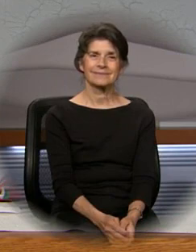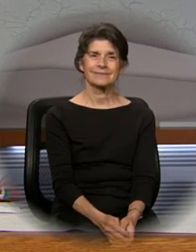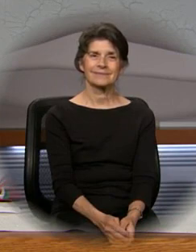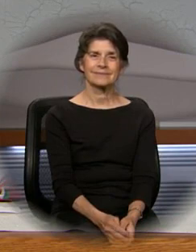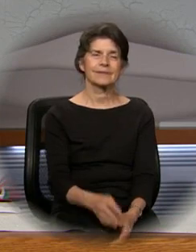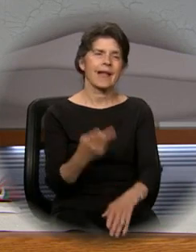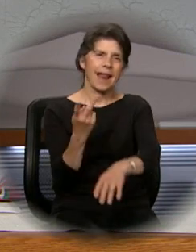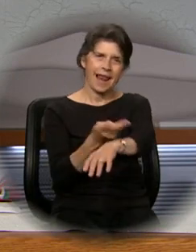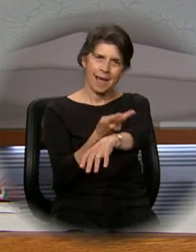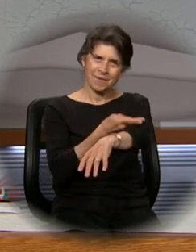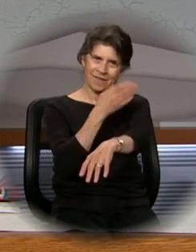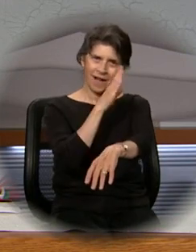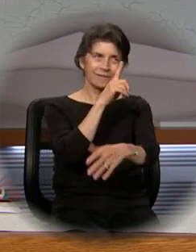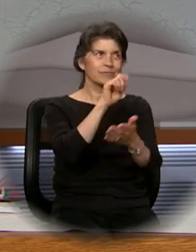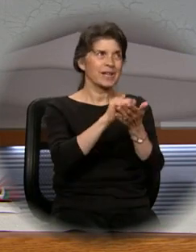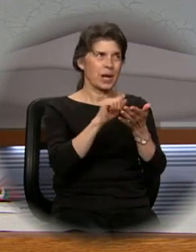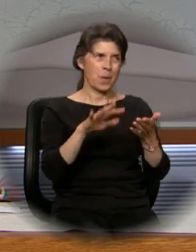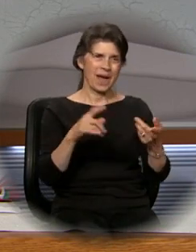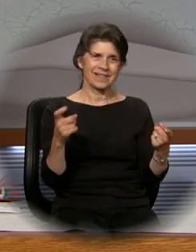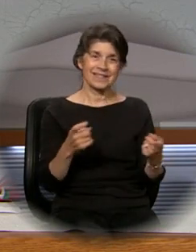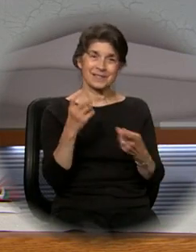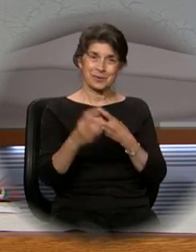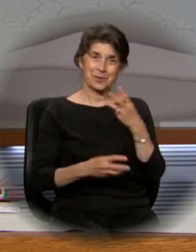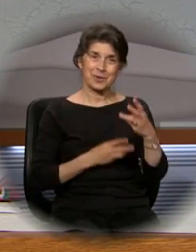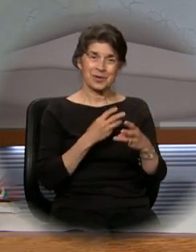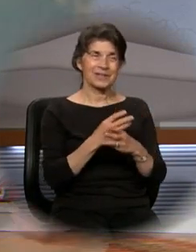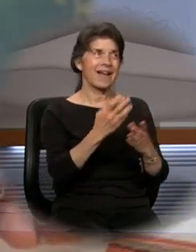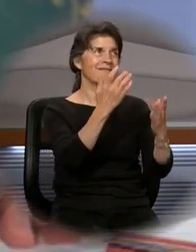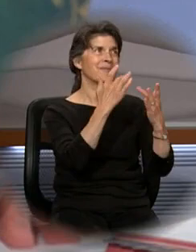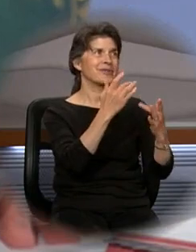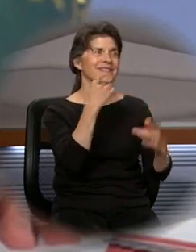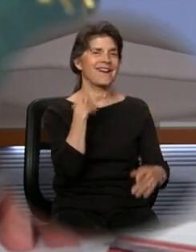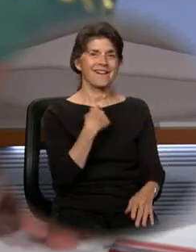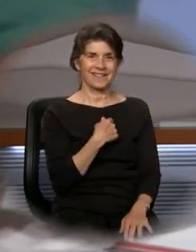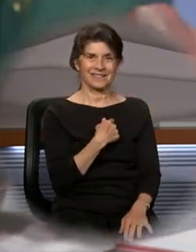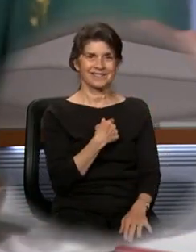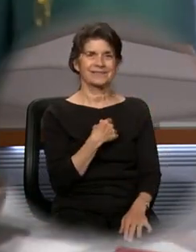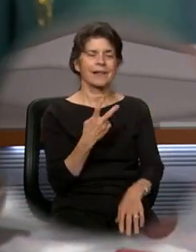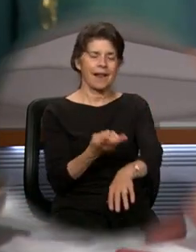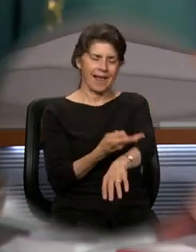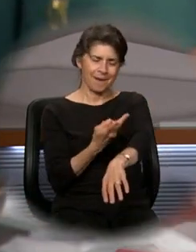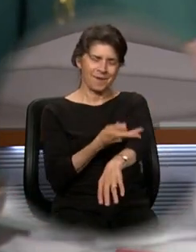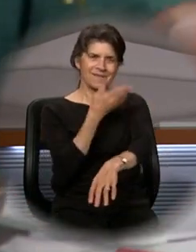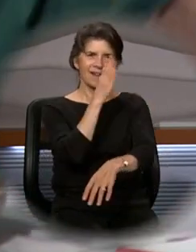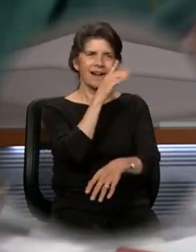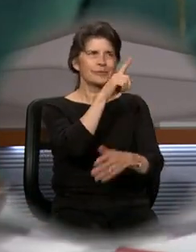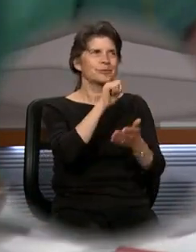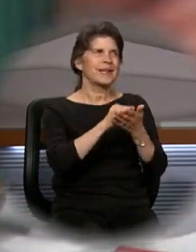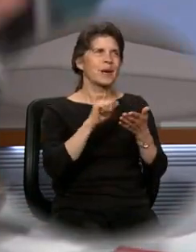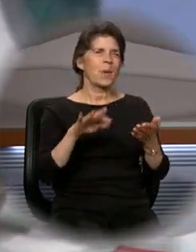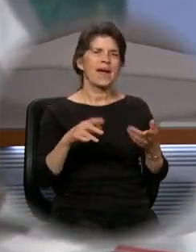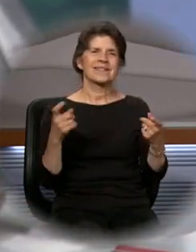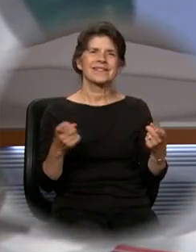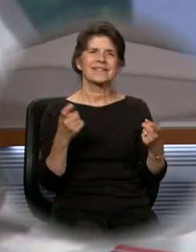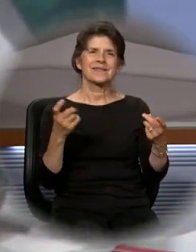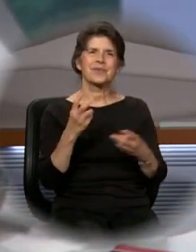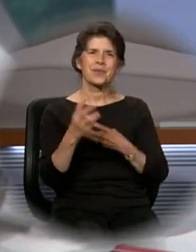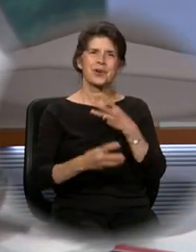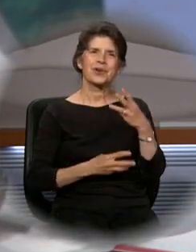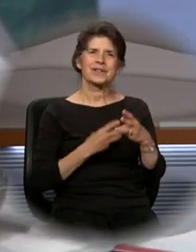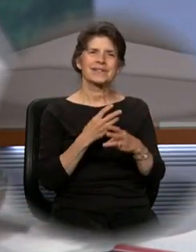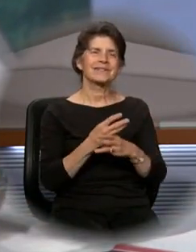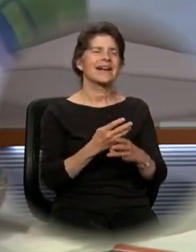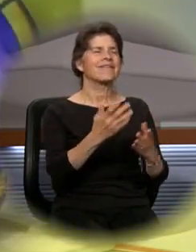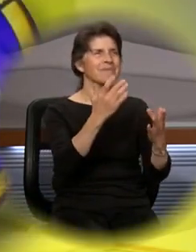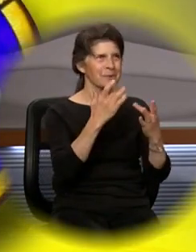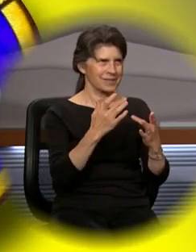Lamb of God, take away the sins of the world. Have mercy on us. Lamb of God, you take away the sins of